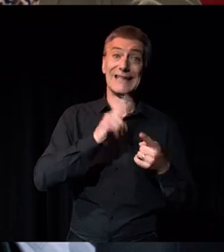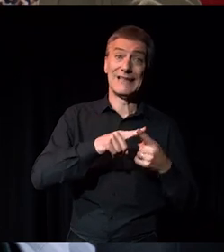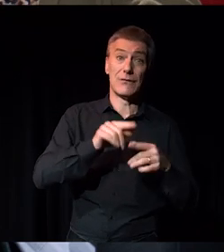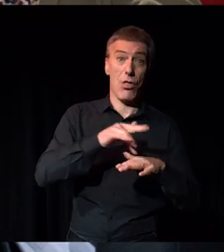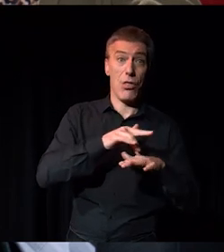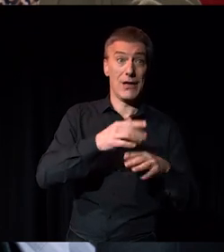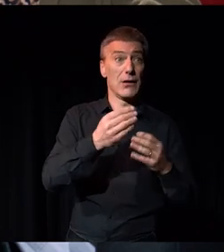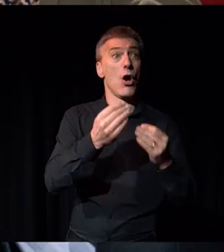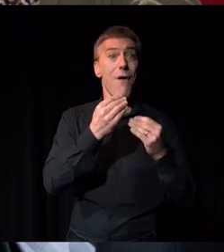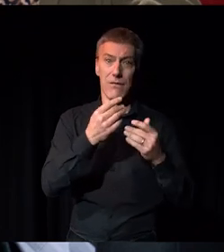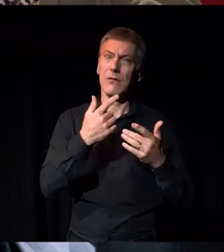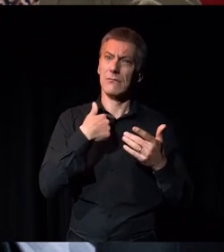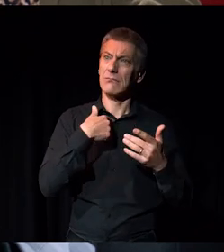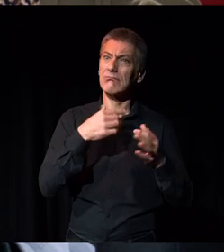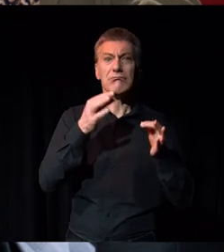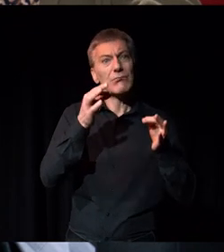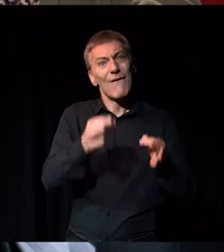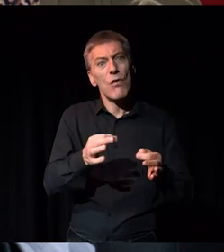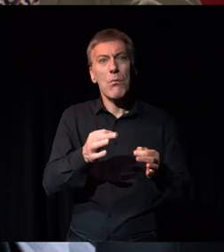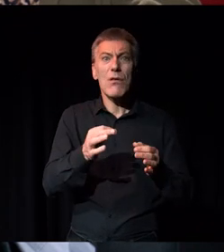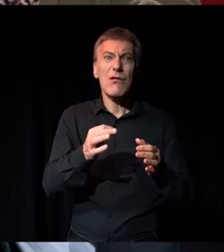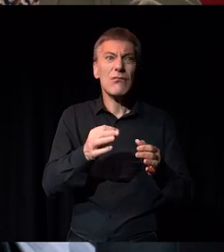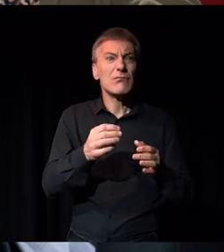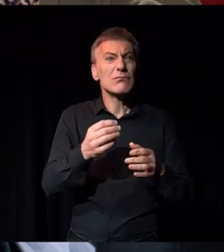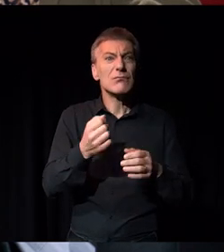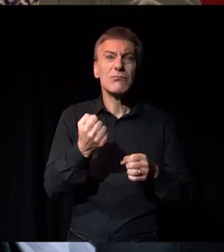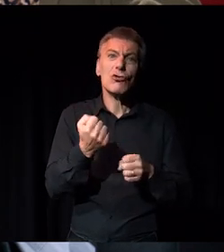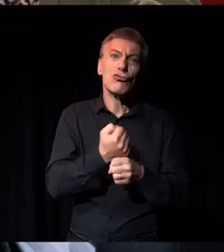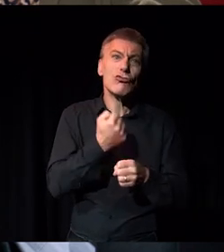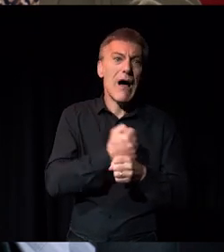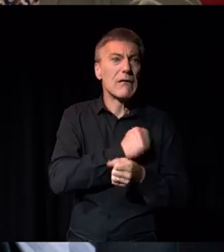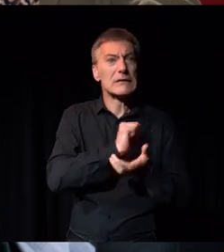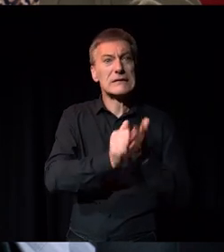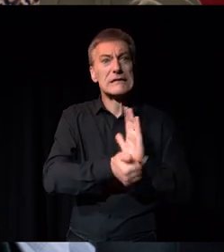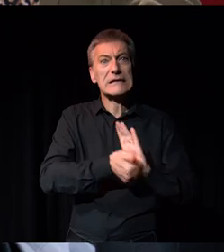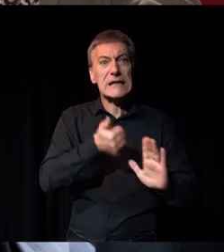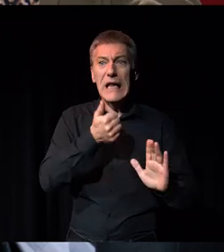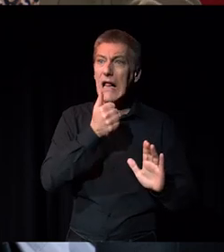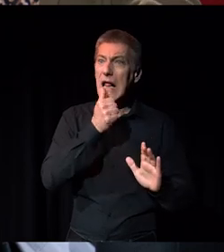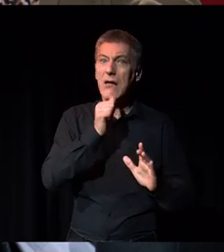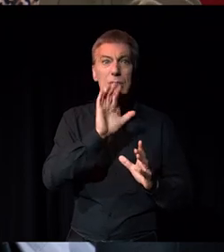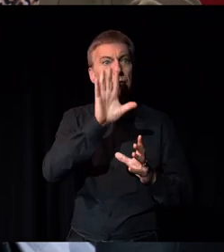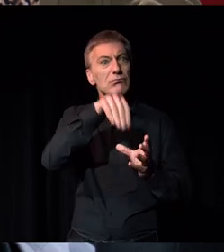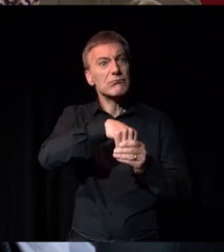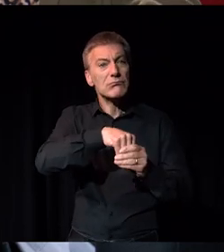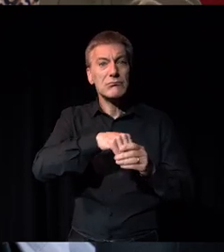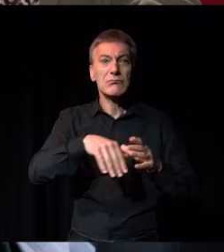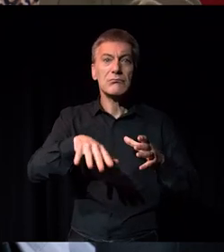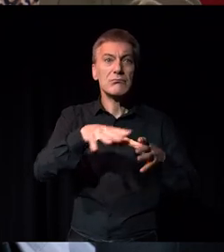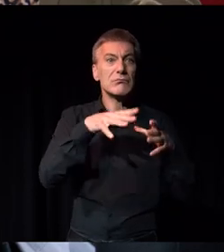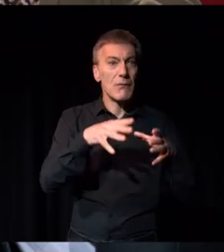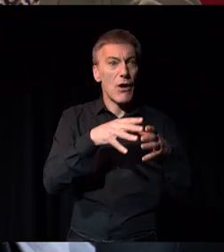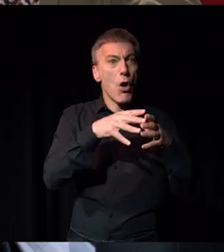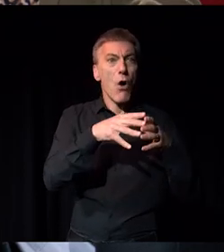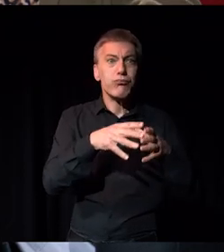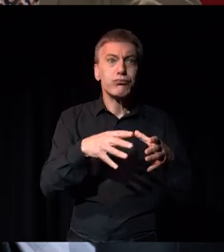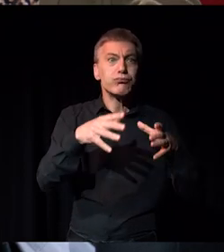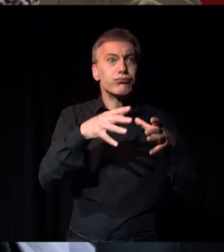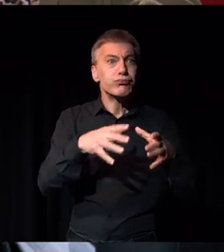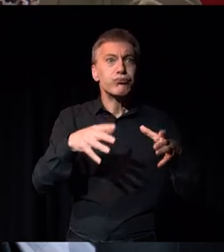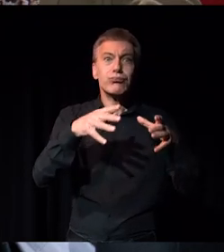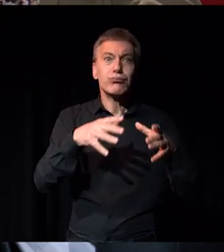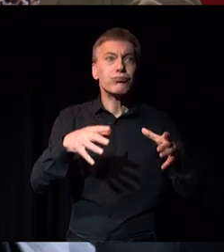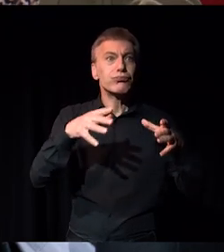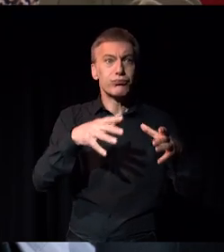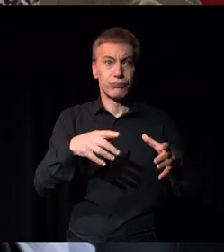a craft, a sense of what it meant to exist within a sector. As a bit of an incubator, and by the time I left Stratford East